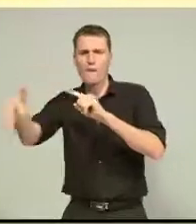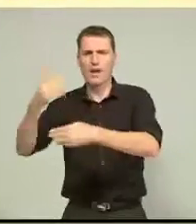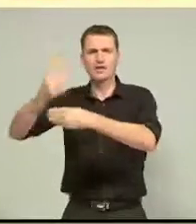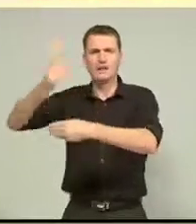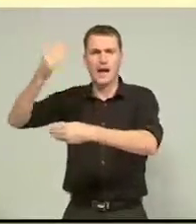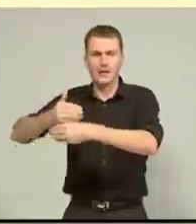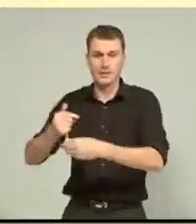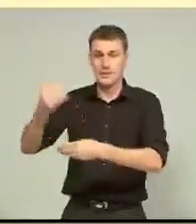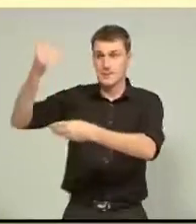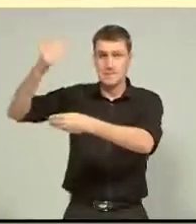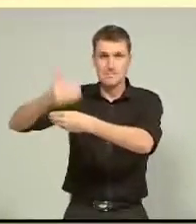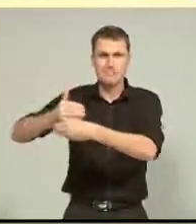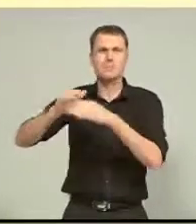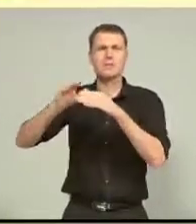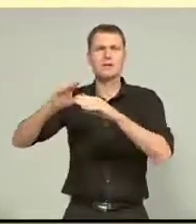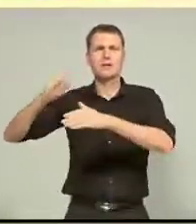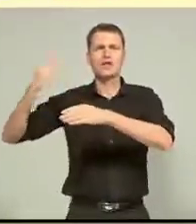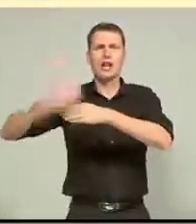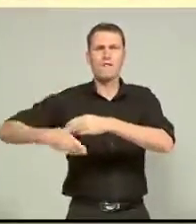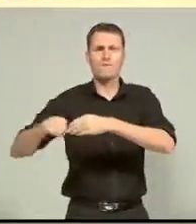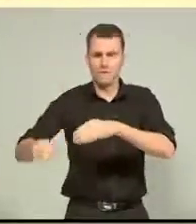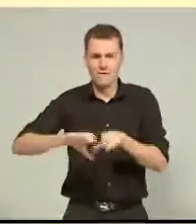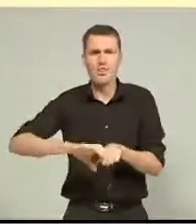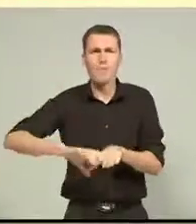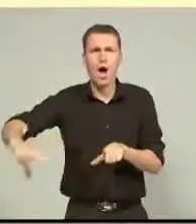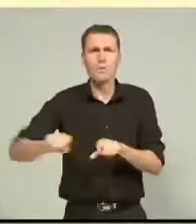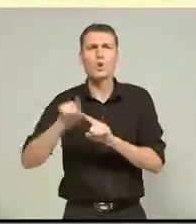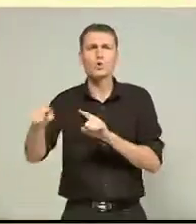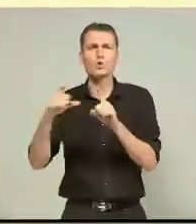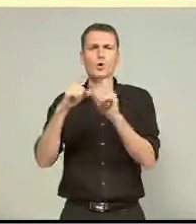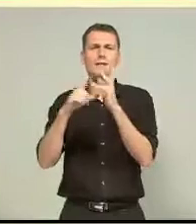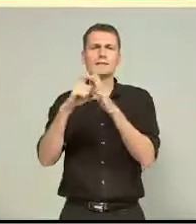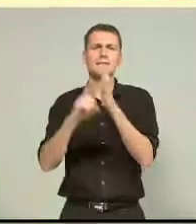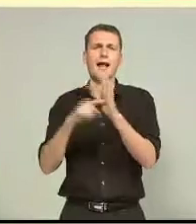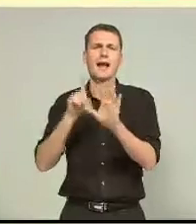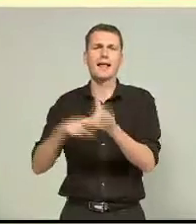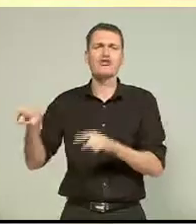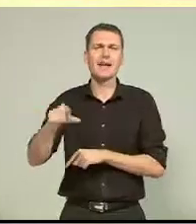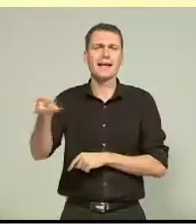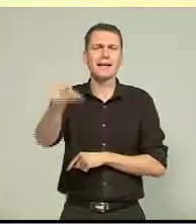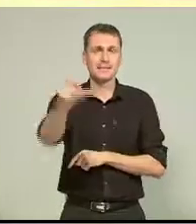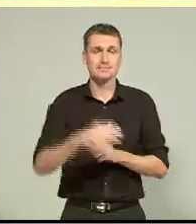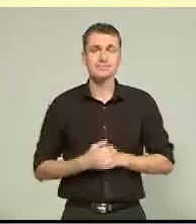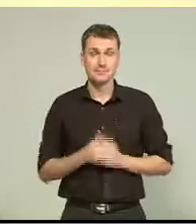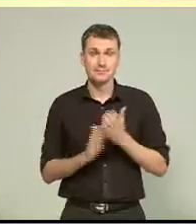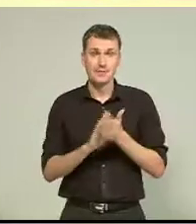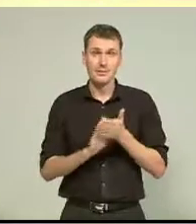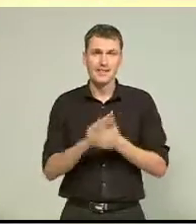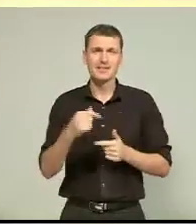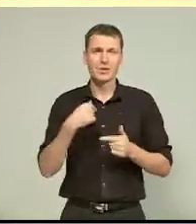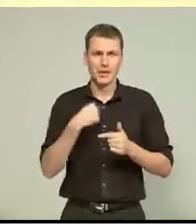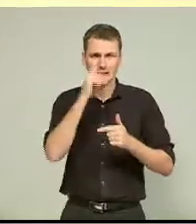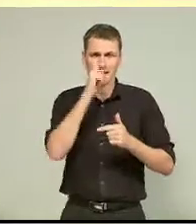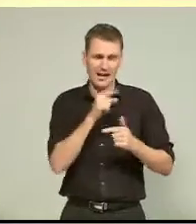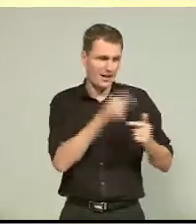trap door shuts off the underground pipe leading into Dudley Creek. And by doing that, we drain or we preserve this